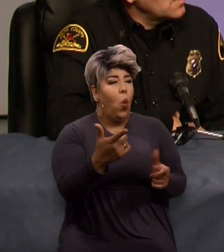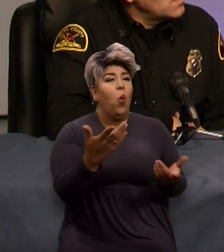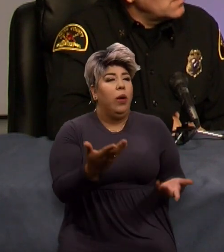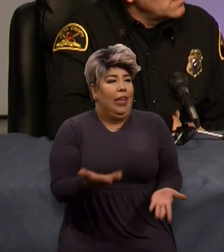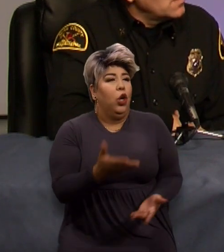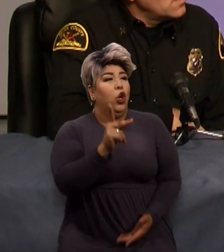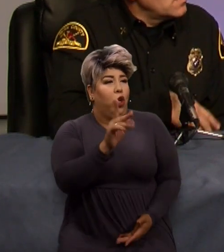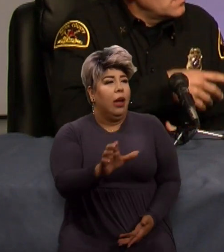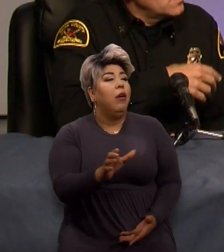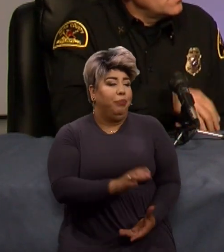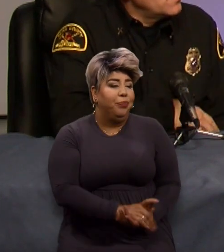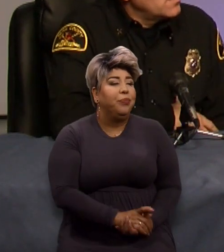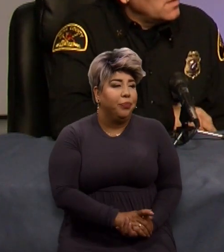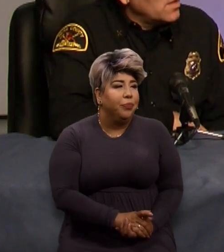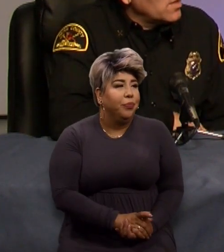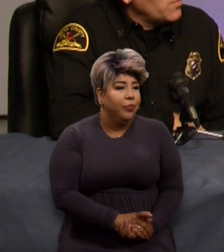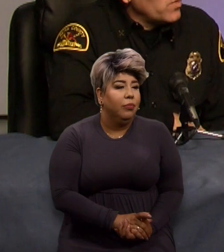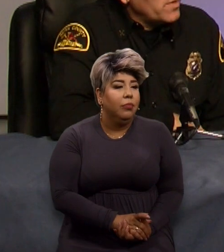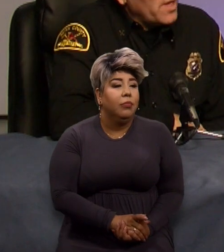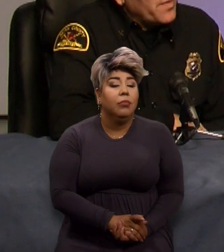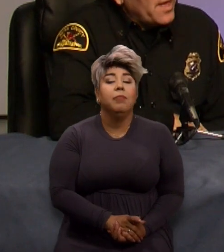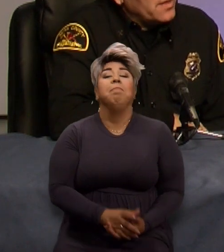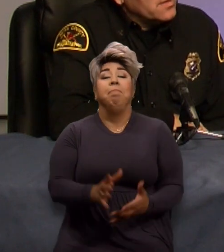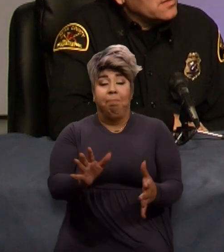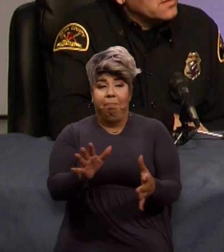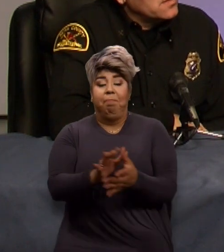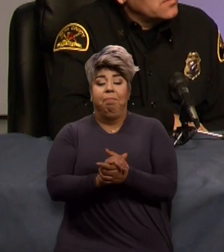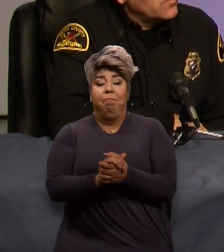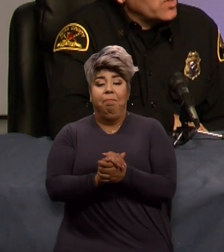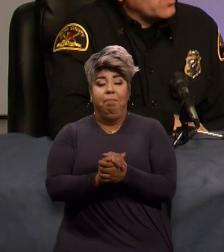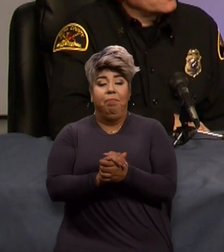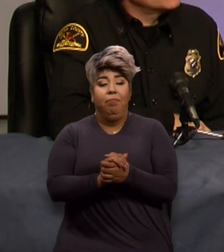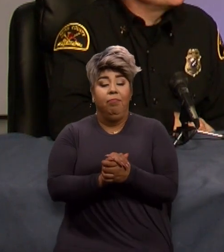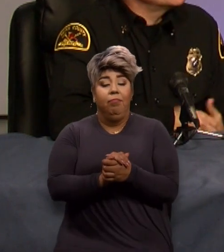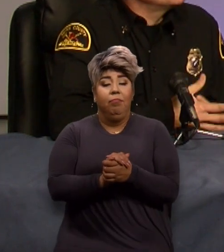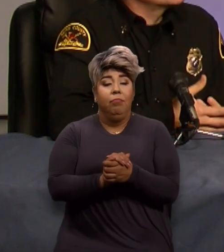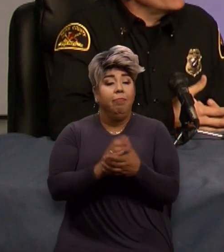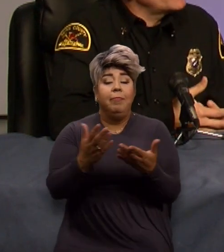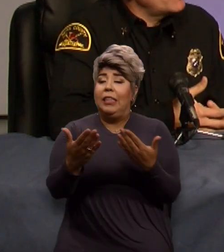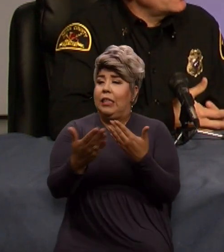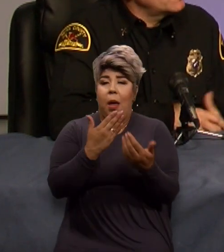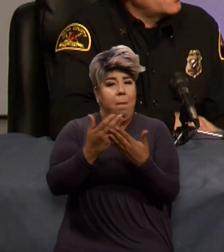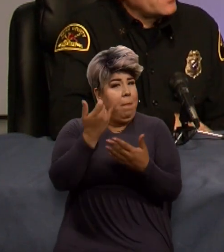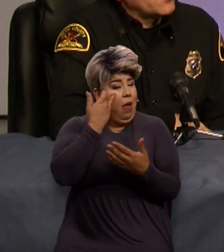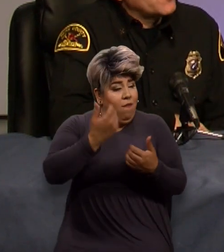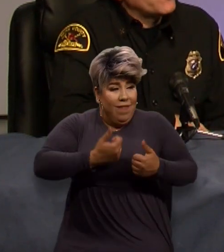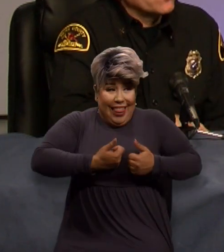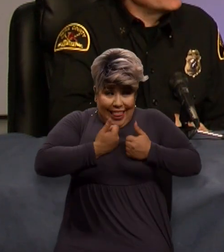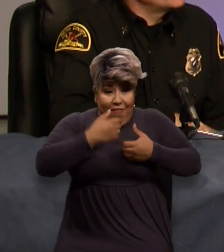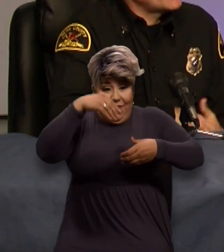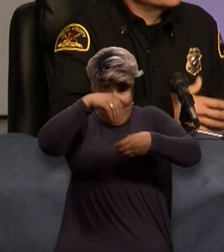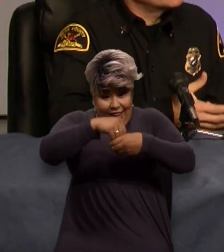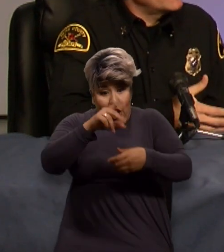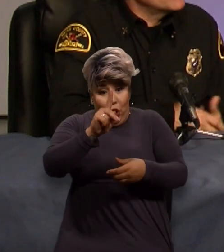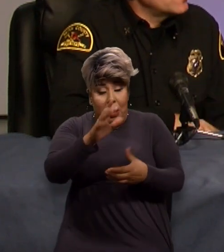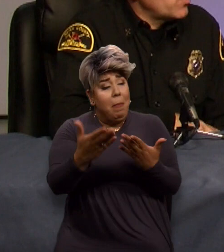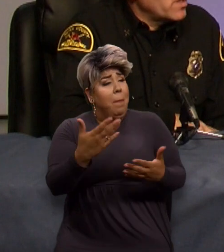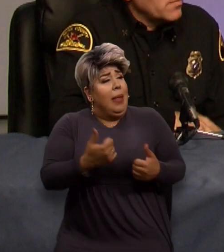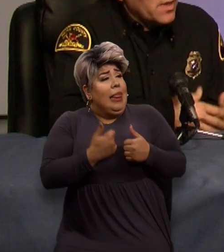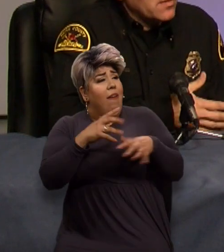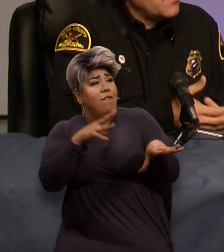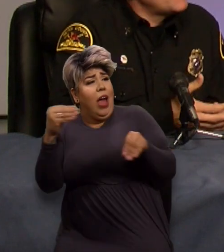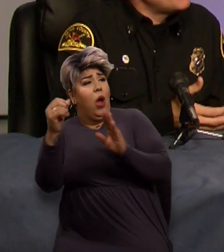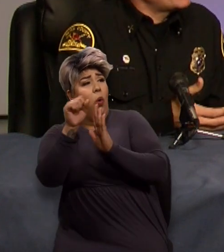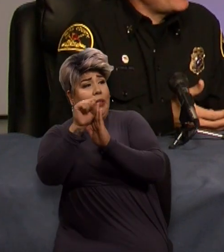in Kern County. They're all live at this time. And a good point about that is regardless if you live in Kern County, if you're living out of state or